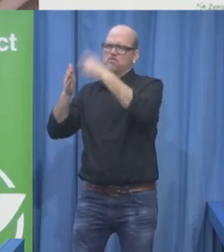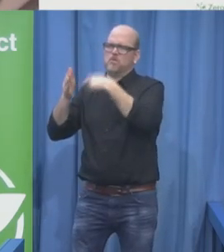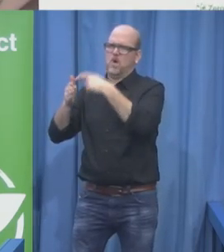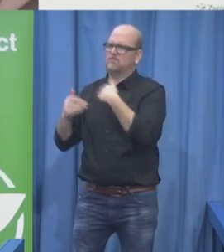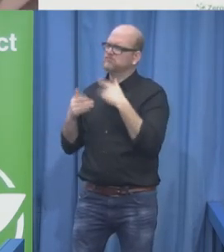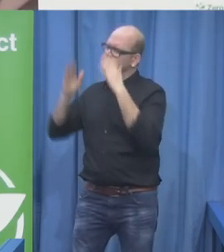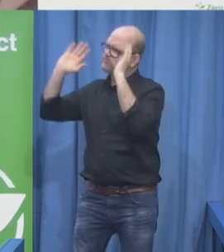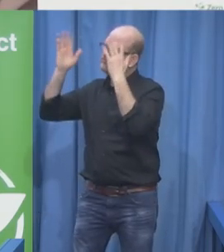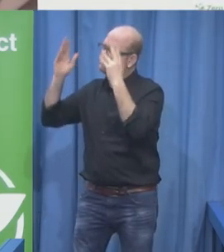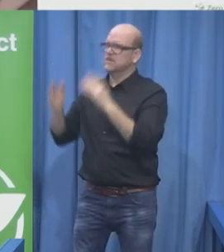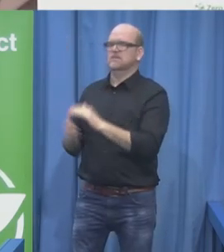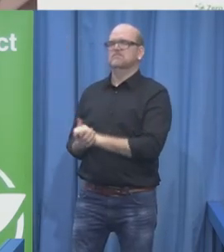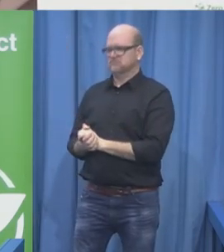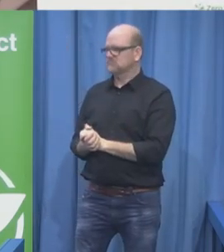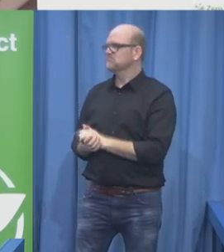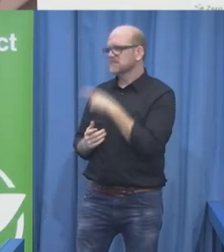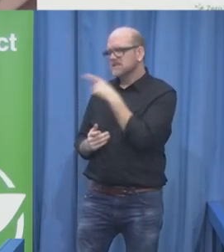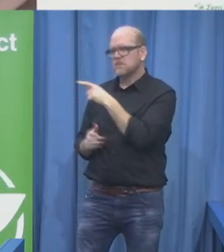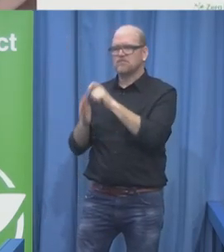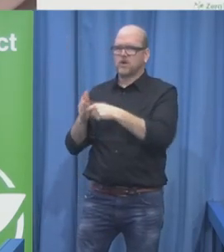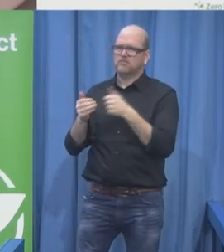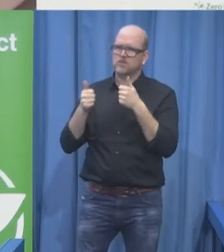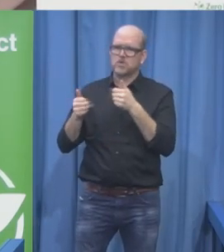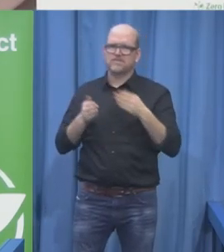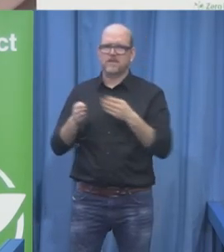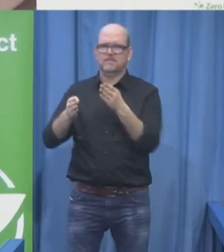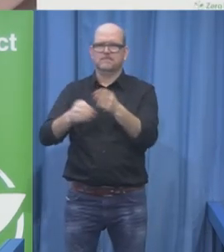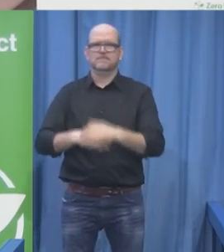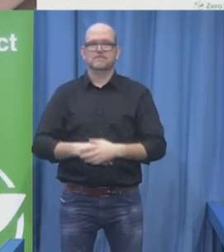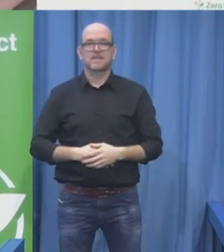Confucius says, and here I conclude,